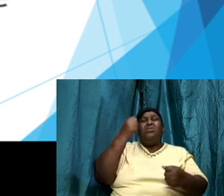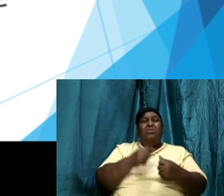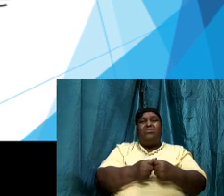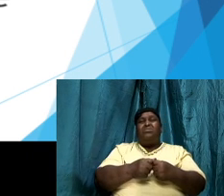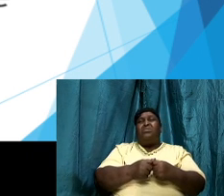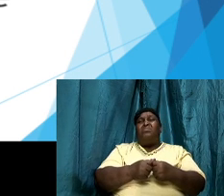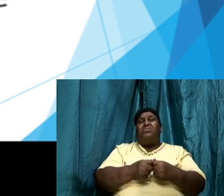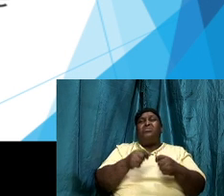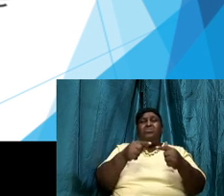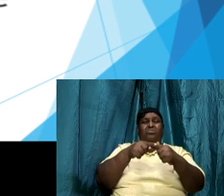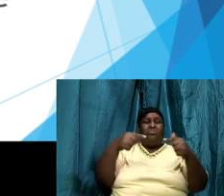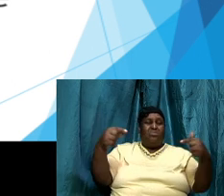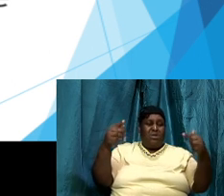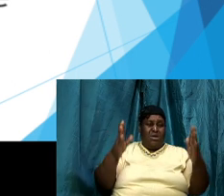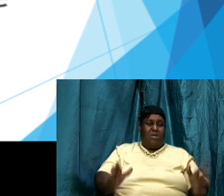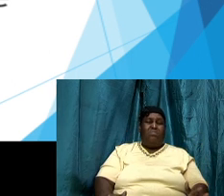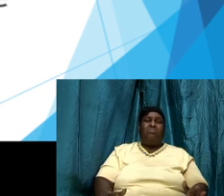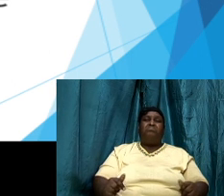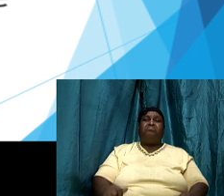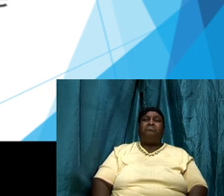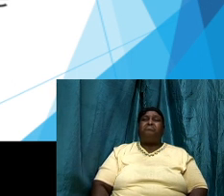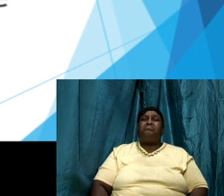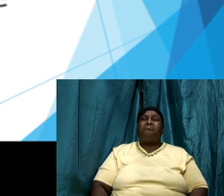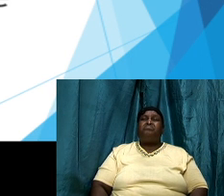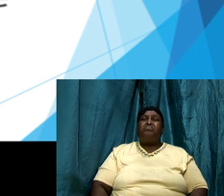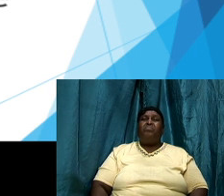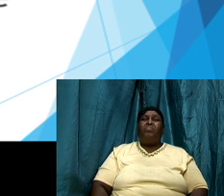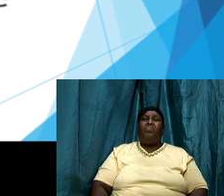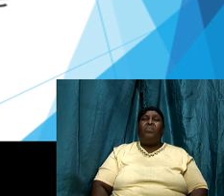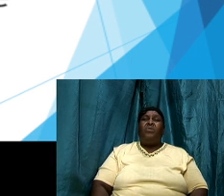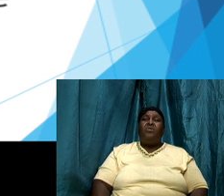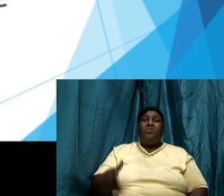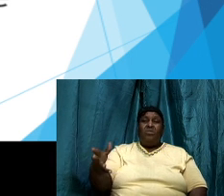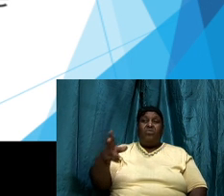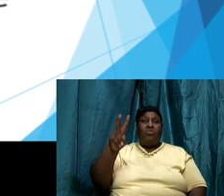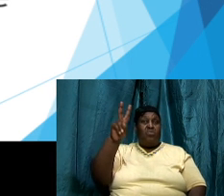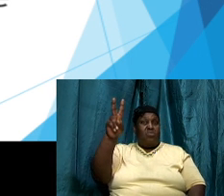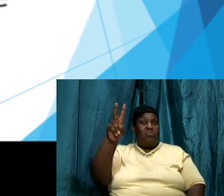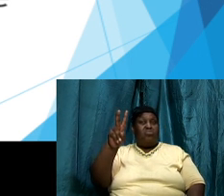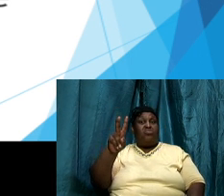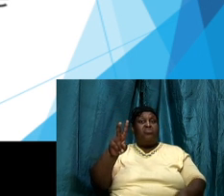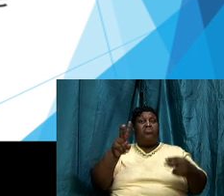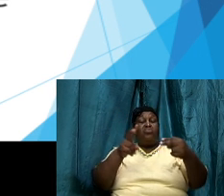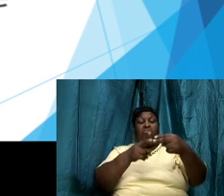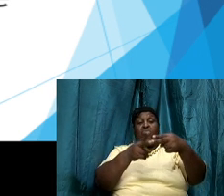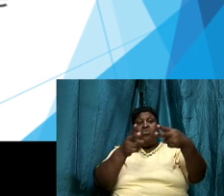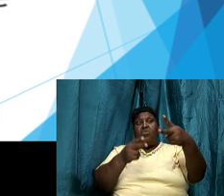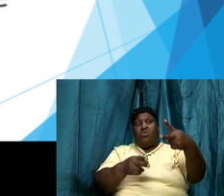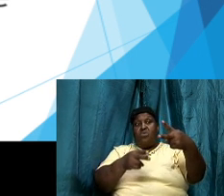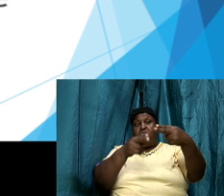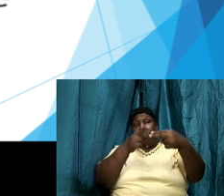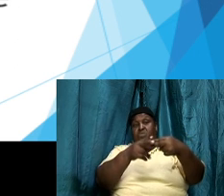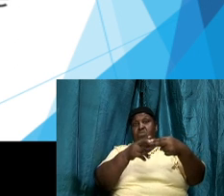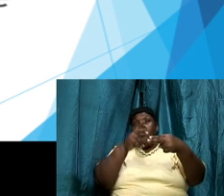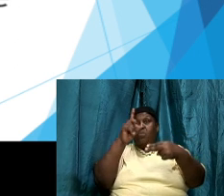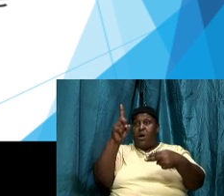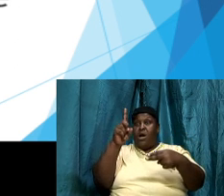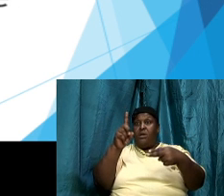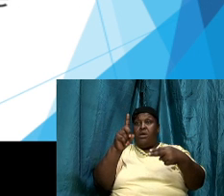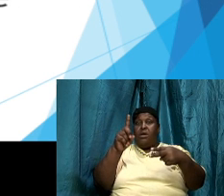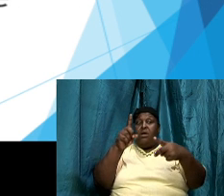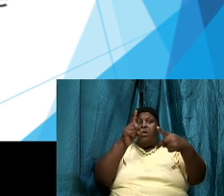to the enemy and so those two mouths we said one was the mouth of God